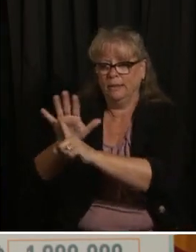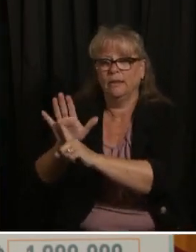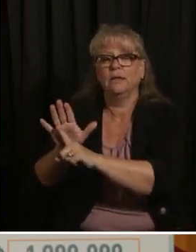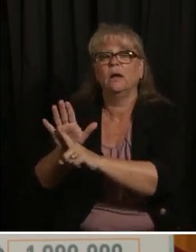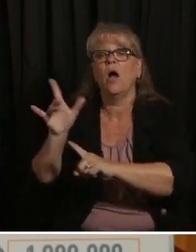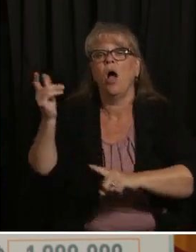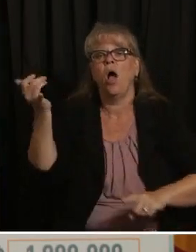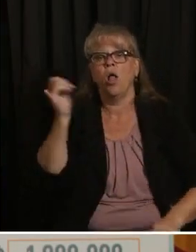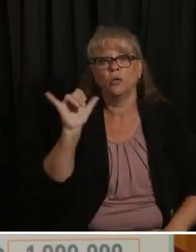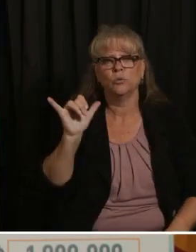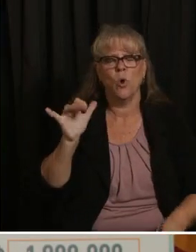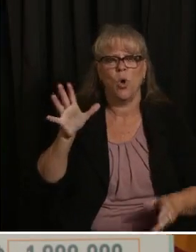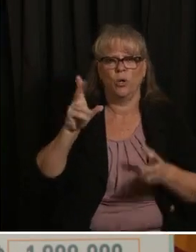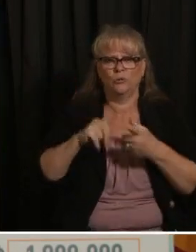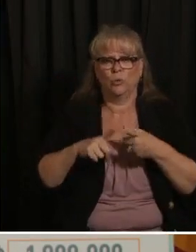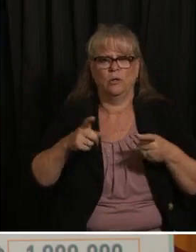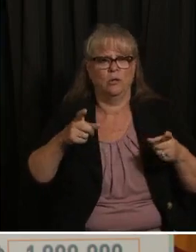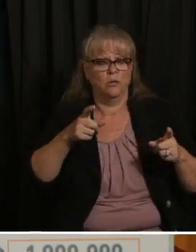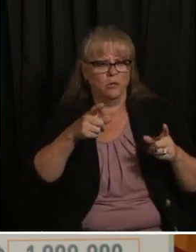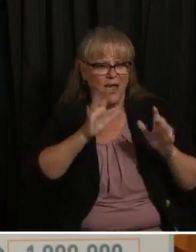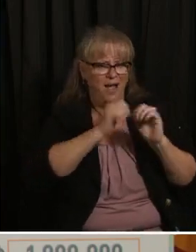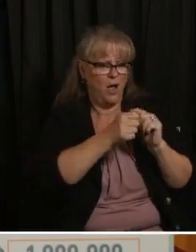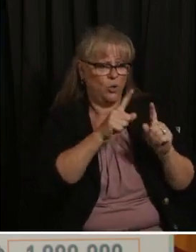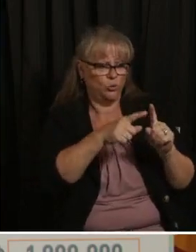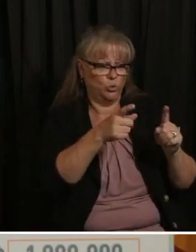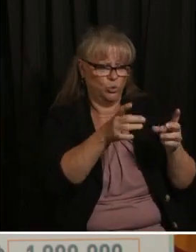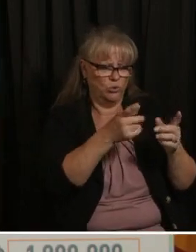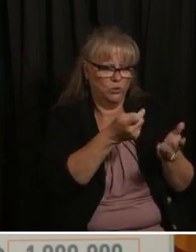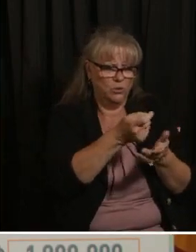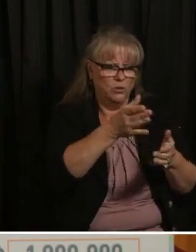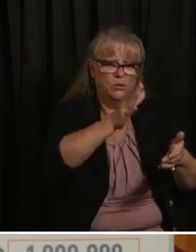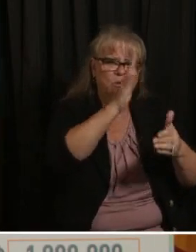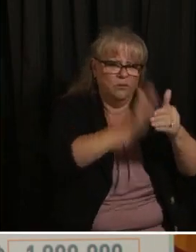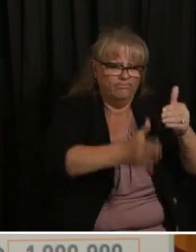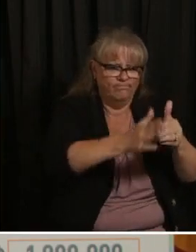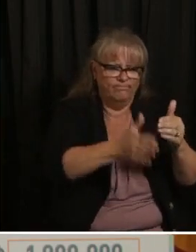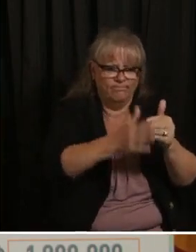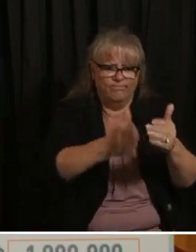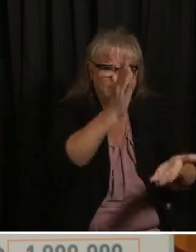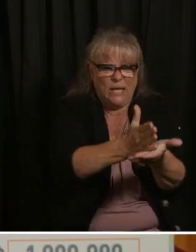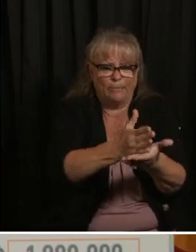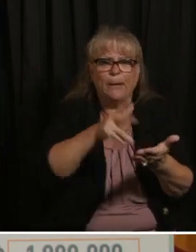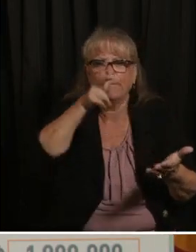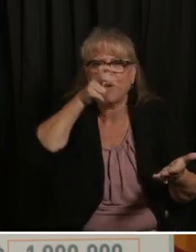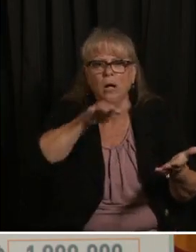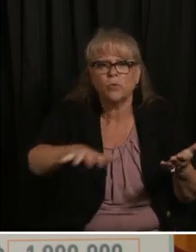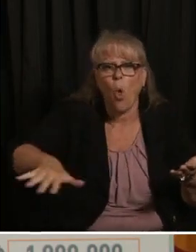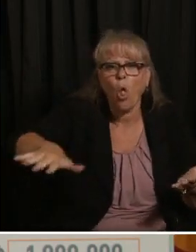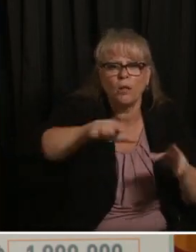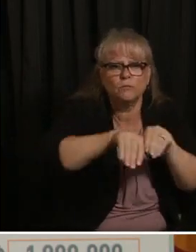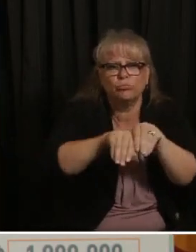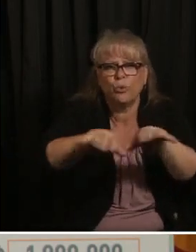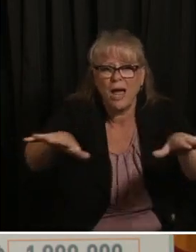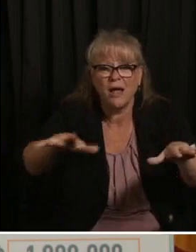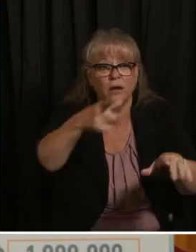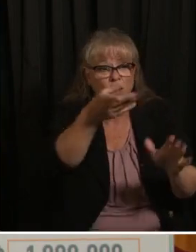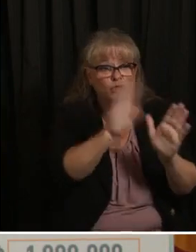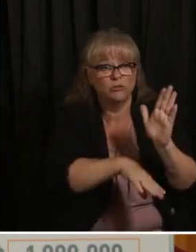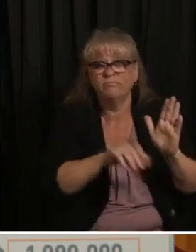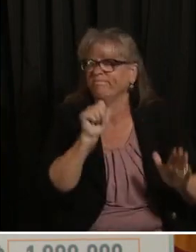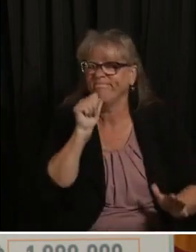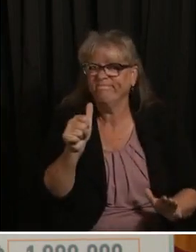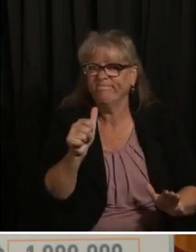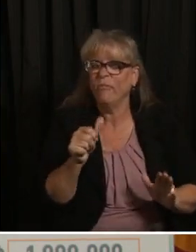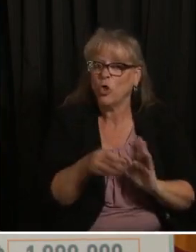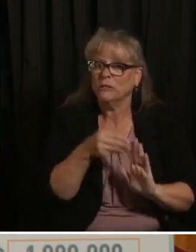without chemicals before so so these often lose money and there's a lot of experimentation that needs to be done so my plan